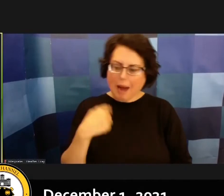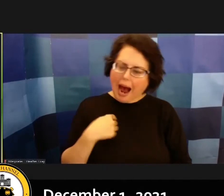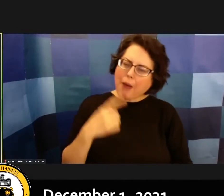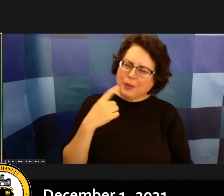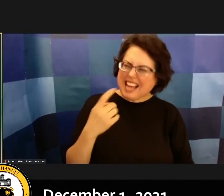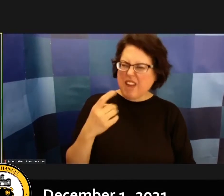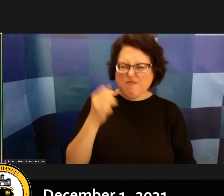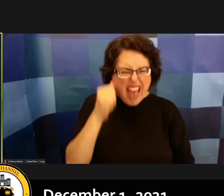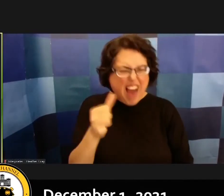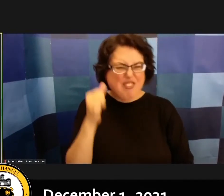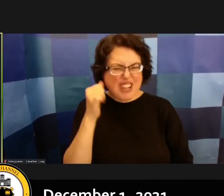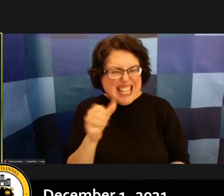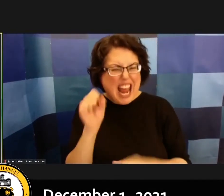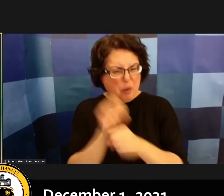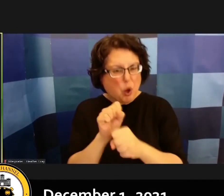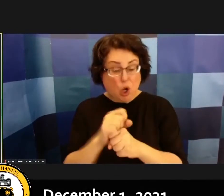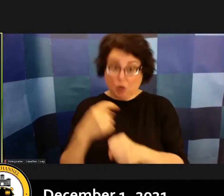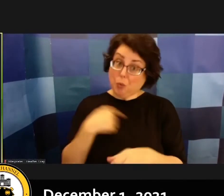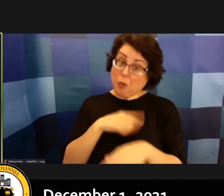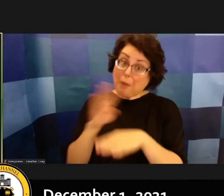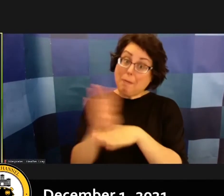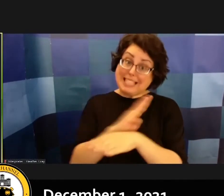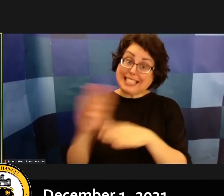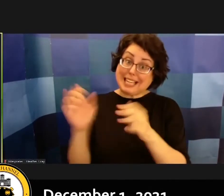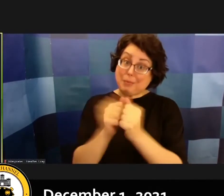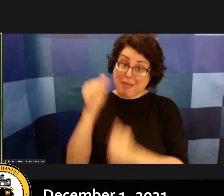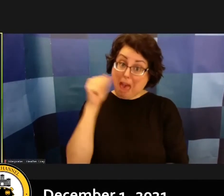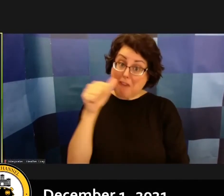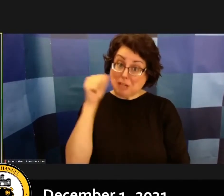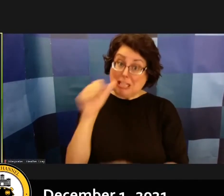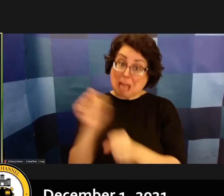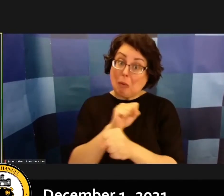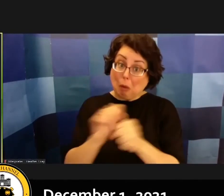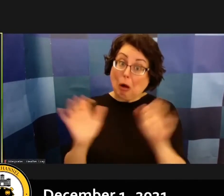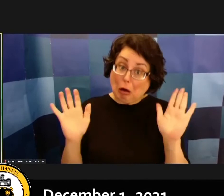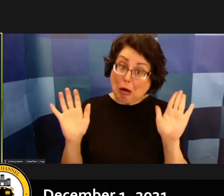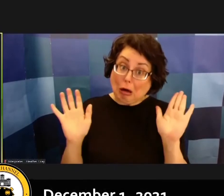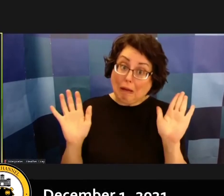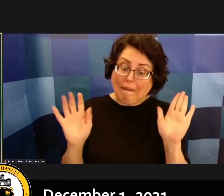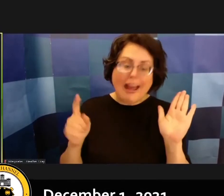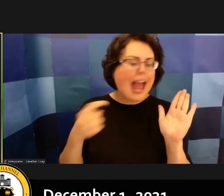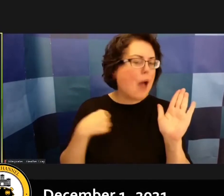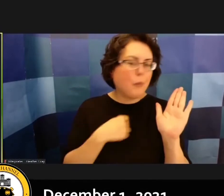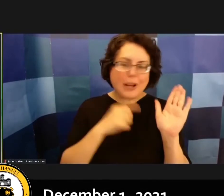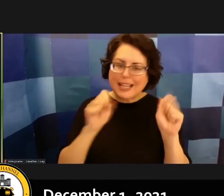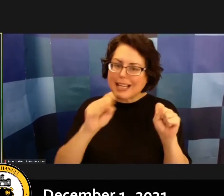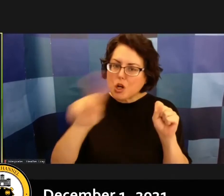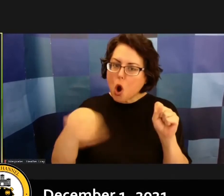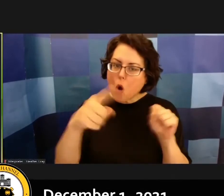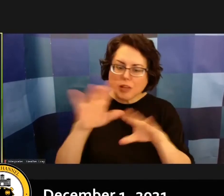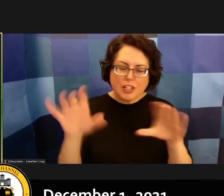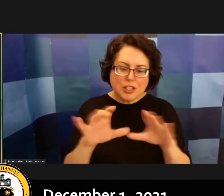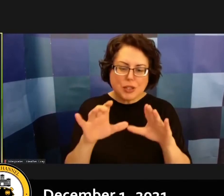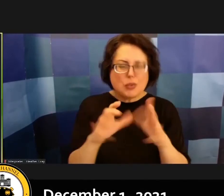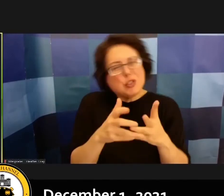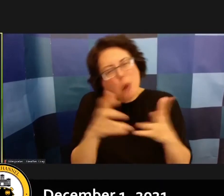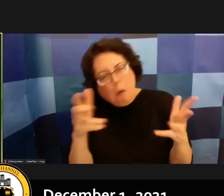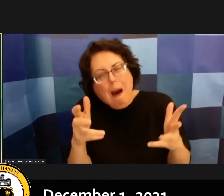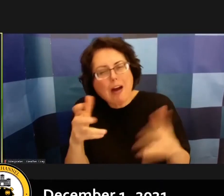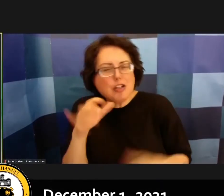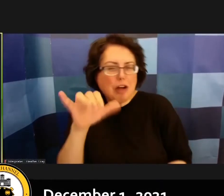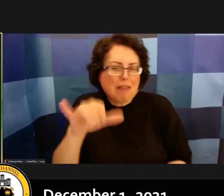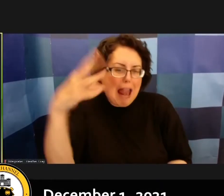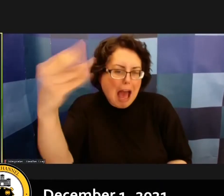work does keep us busy and we're only able to do a certain amount of the outside advocacy so